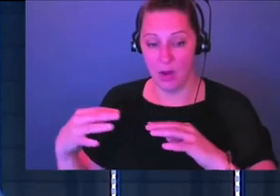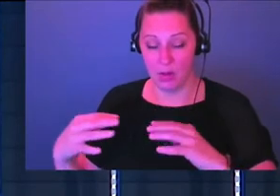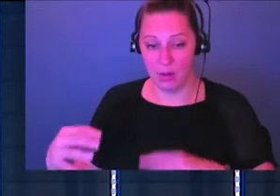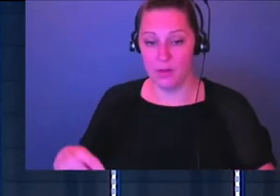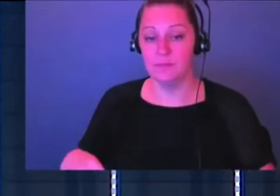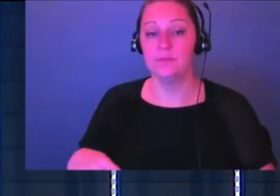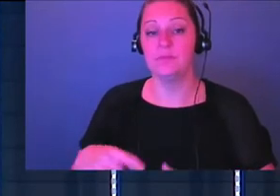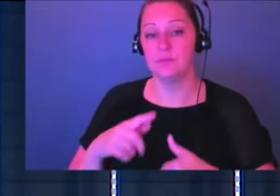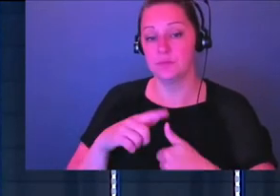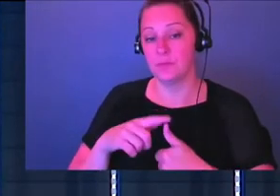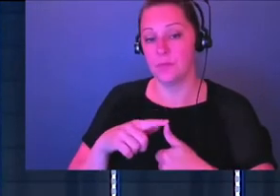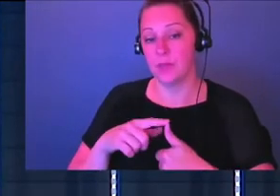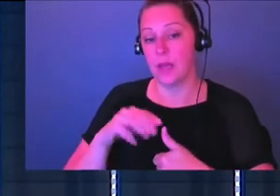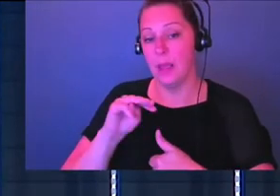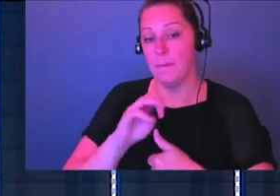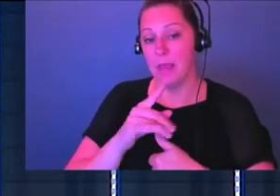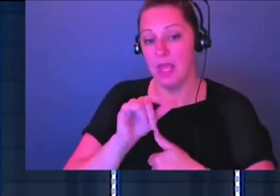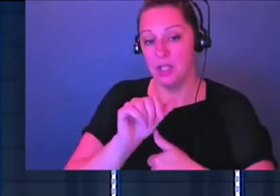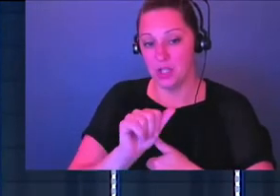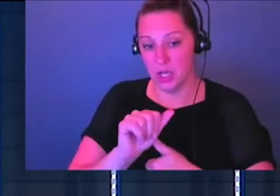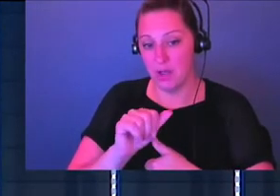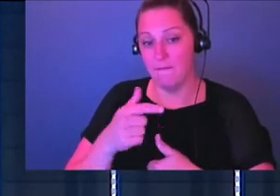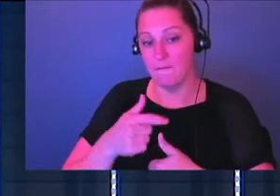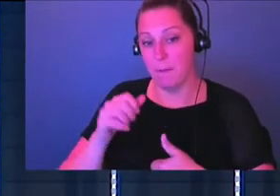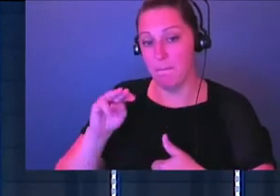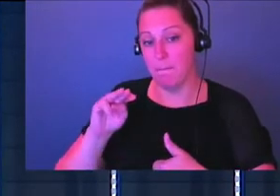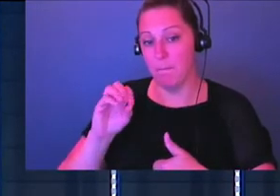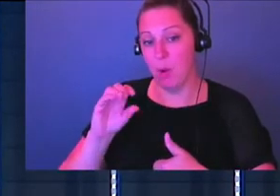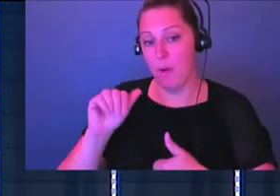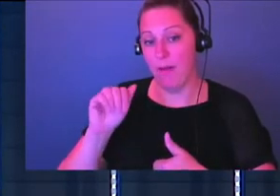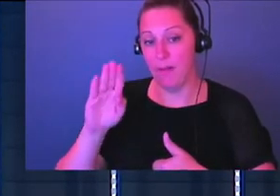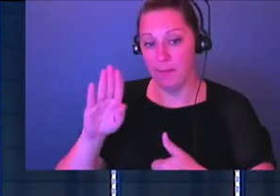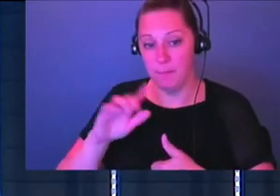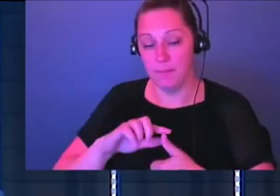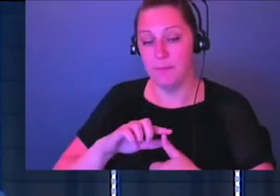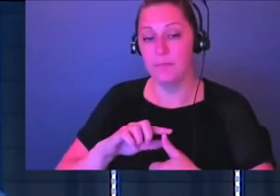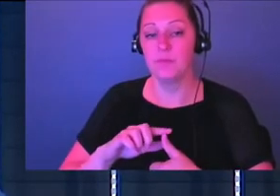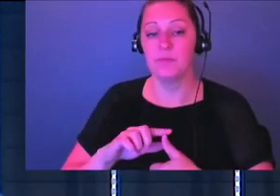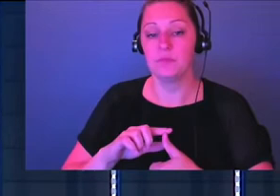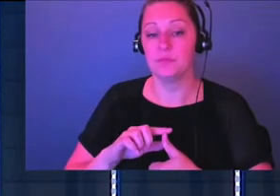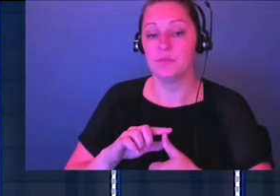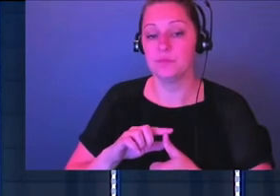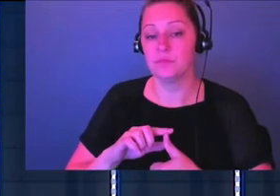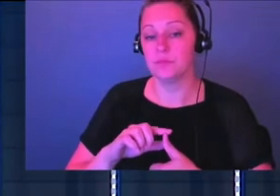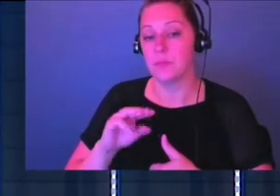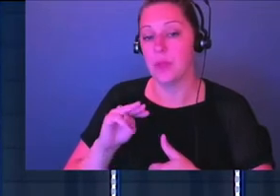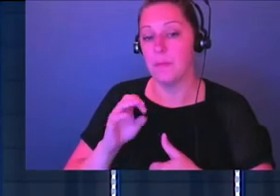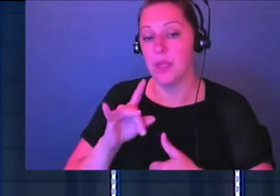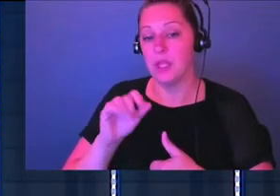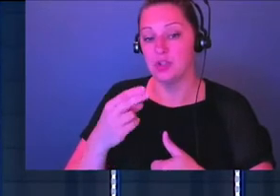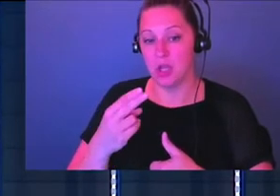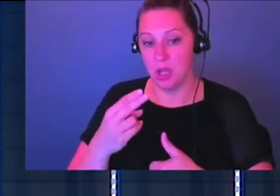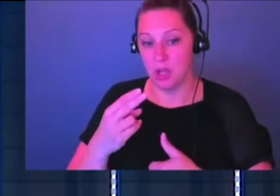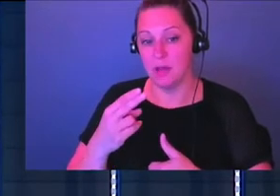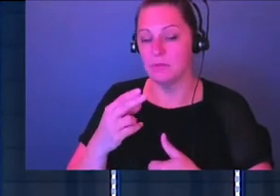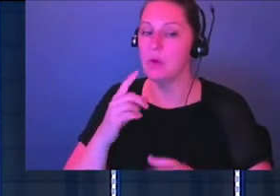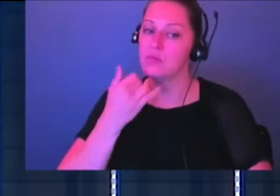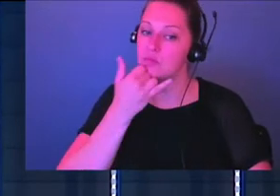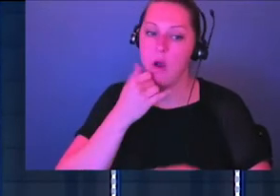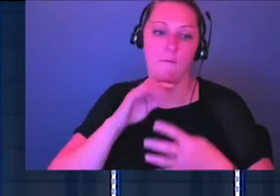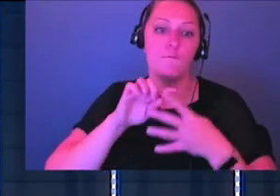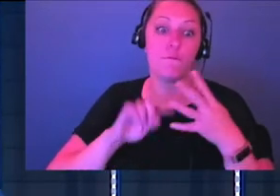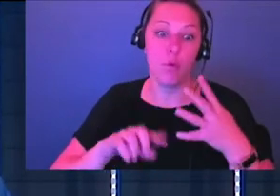first off, is King Masha of Moab, okay? And what happens here is King Masha, four kings actually, King Masha of Moab